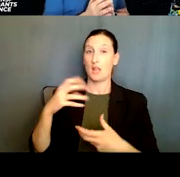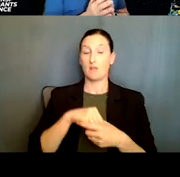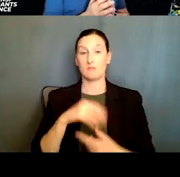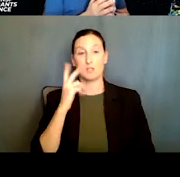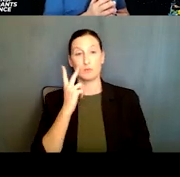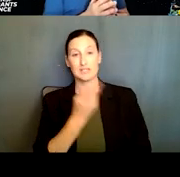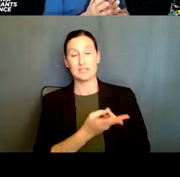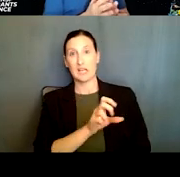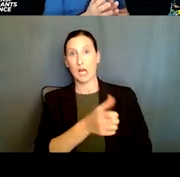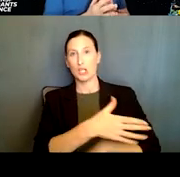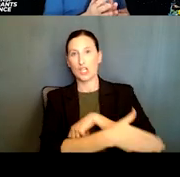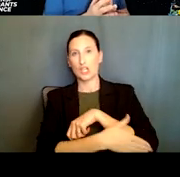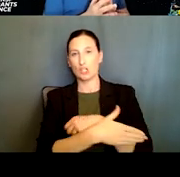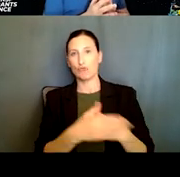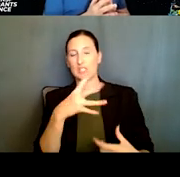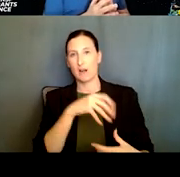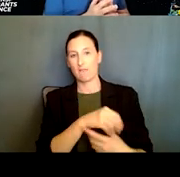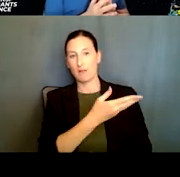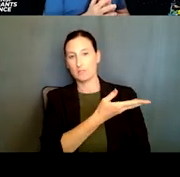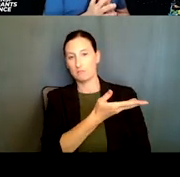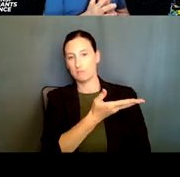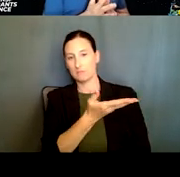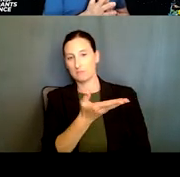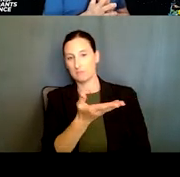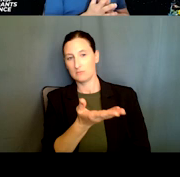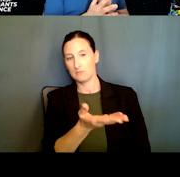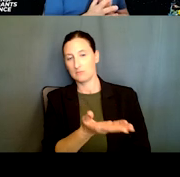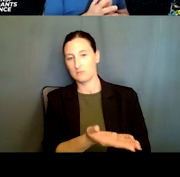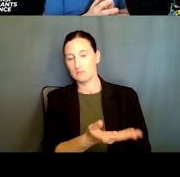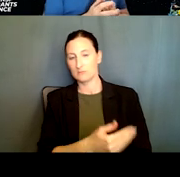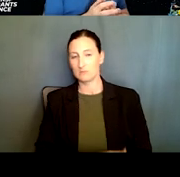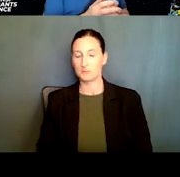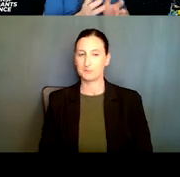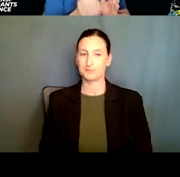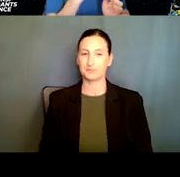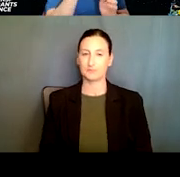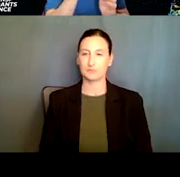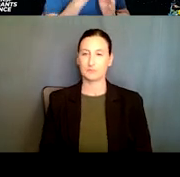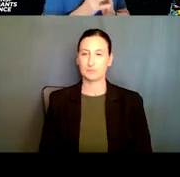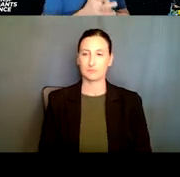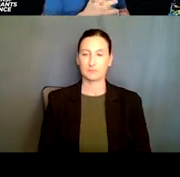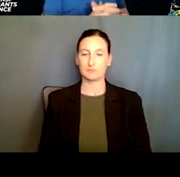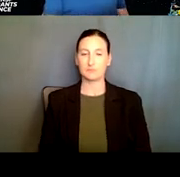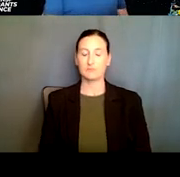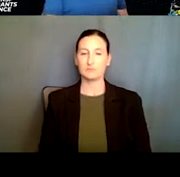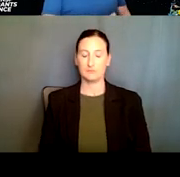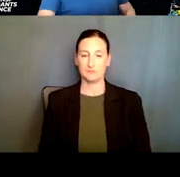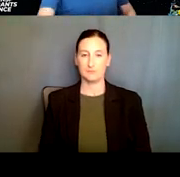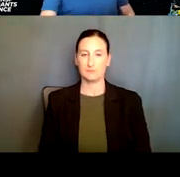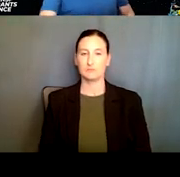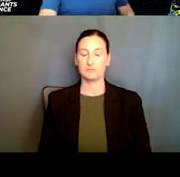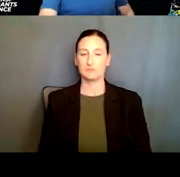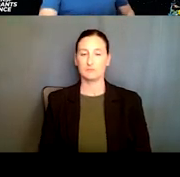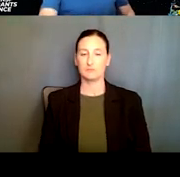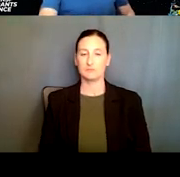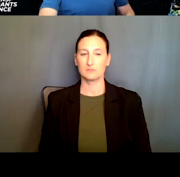see some of the countries that, uh, collaborate with, um, NSF, various organizations from those, uh, uh, countries,